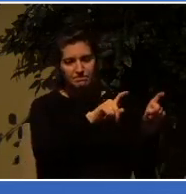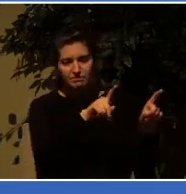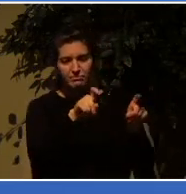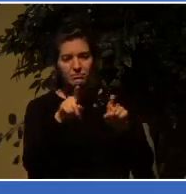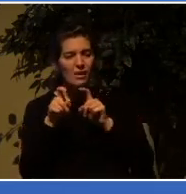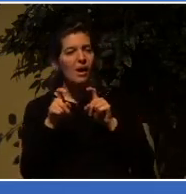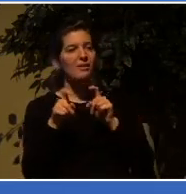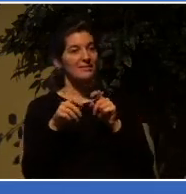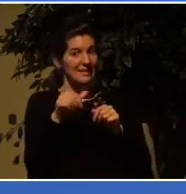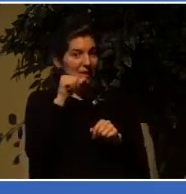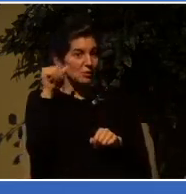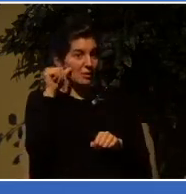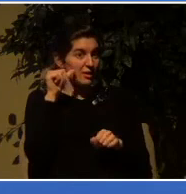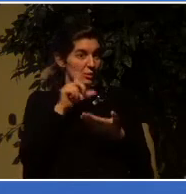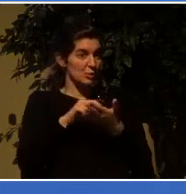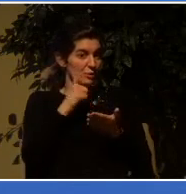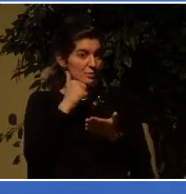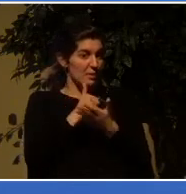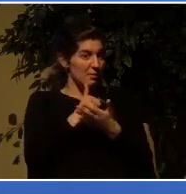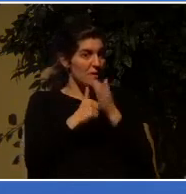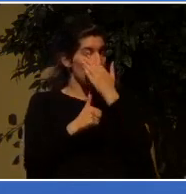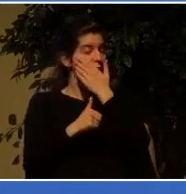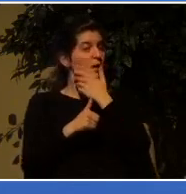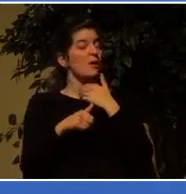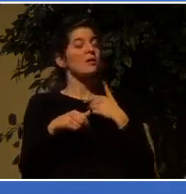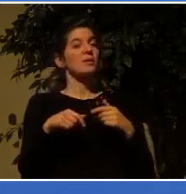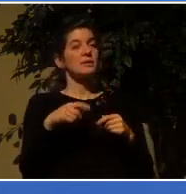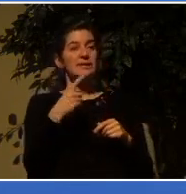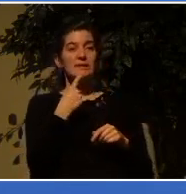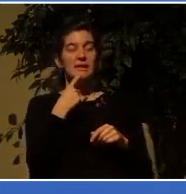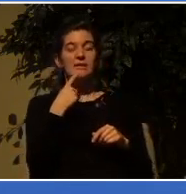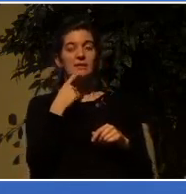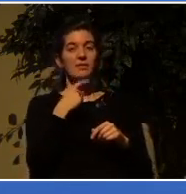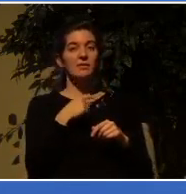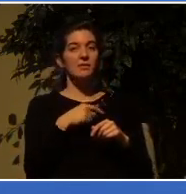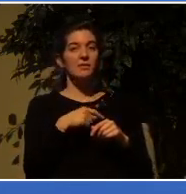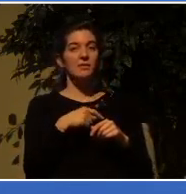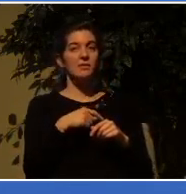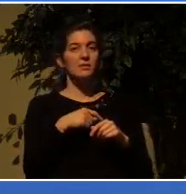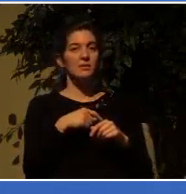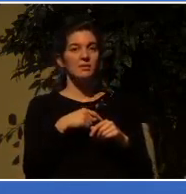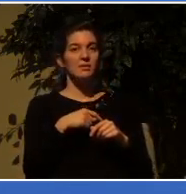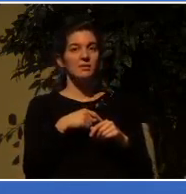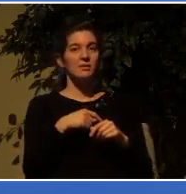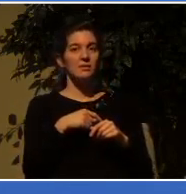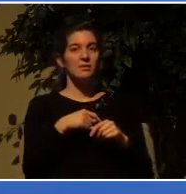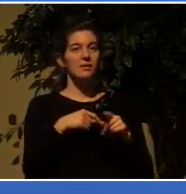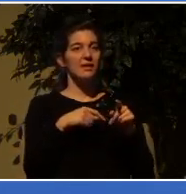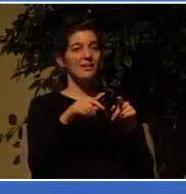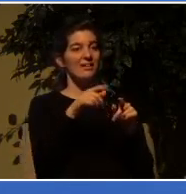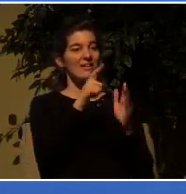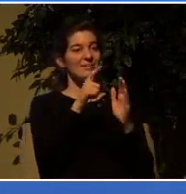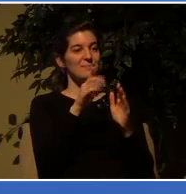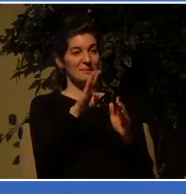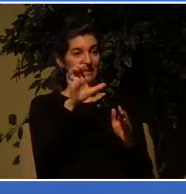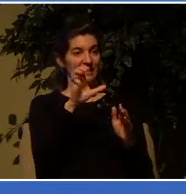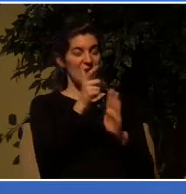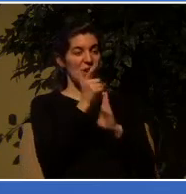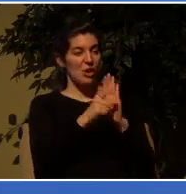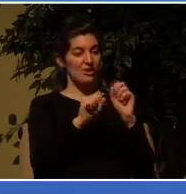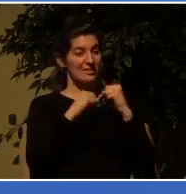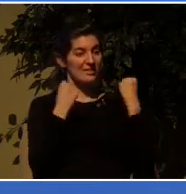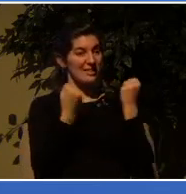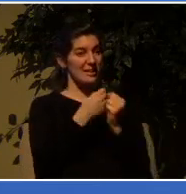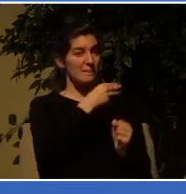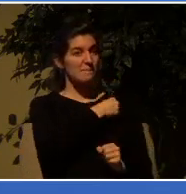this little piece that says members of the Law Society of British Columbia have voted overwhelmingly against accrediting a